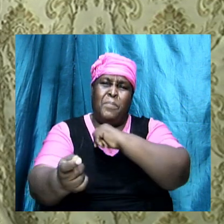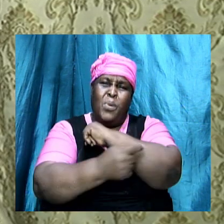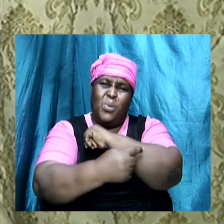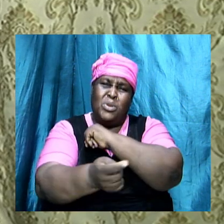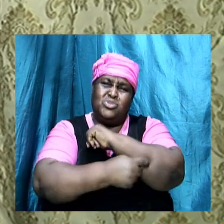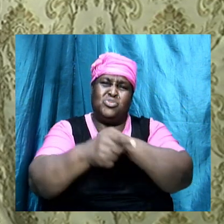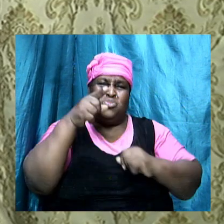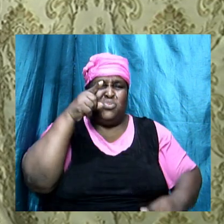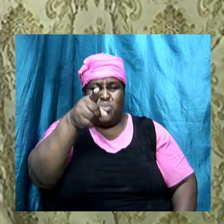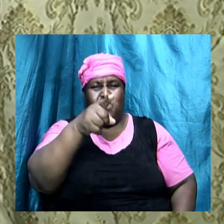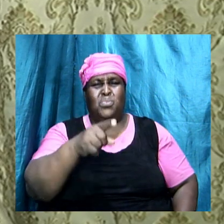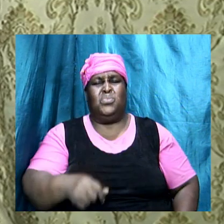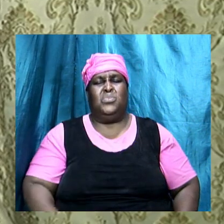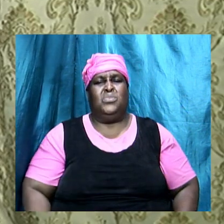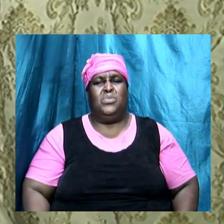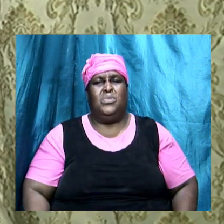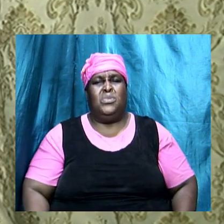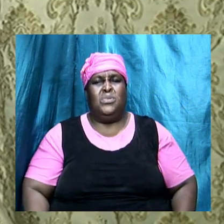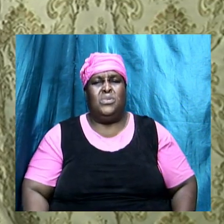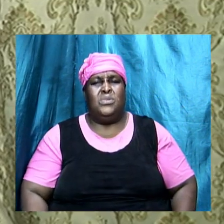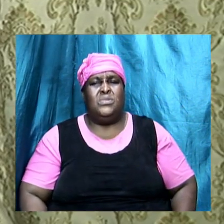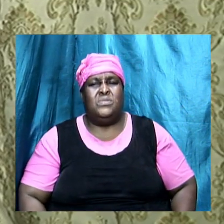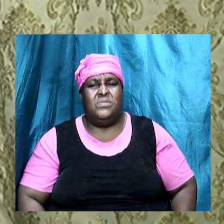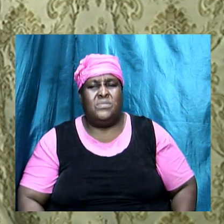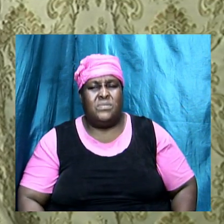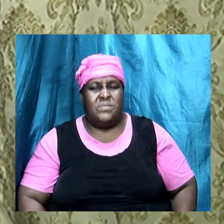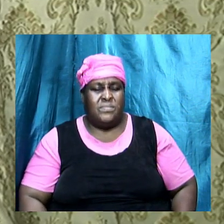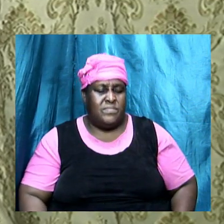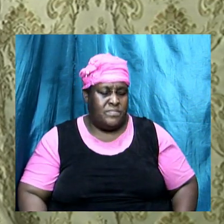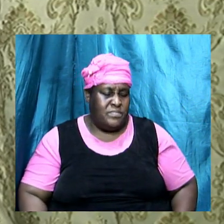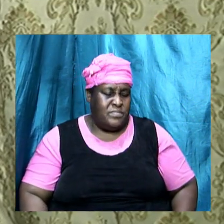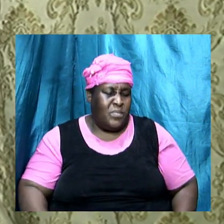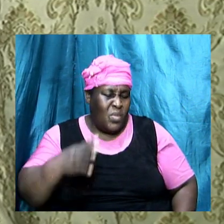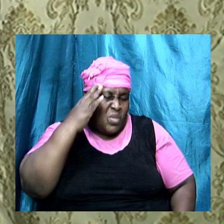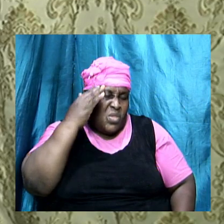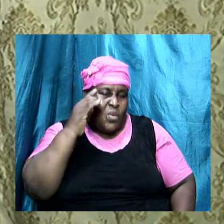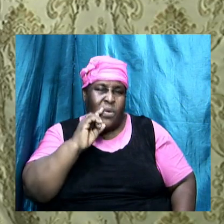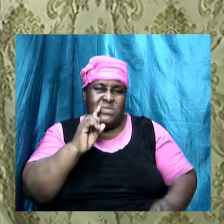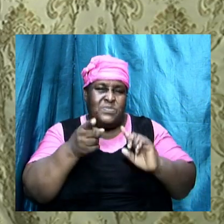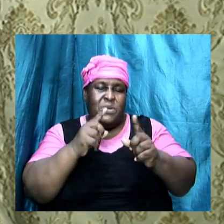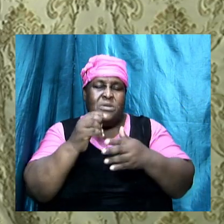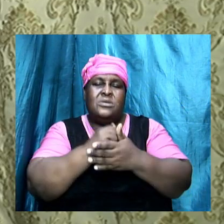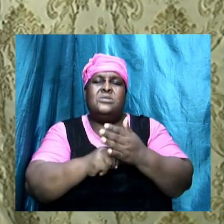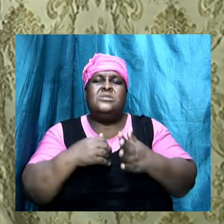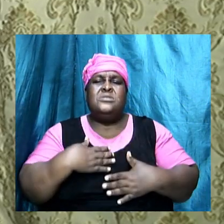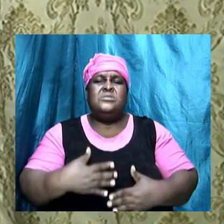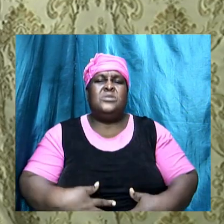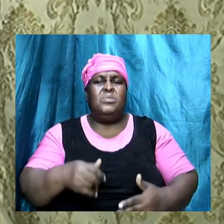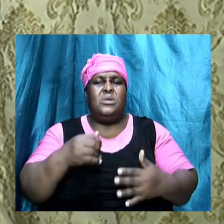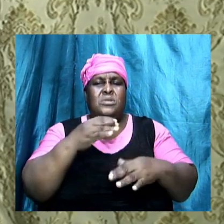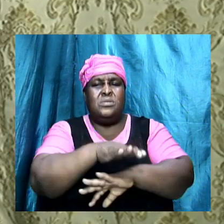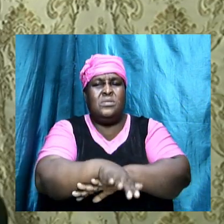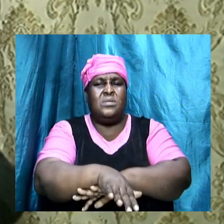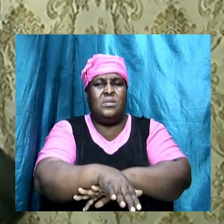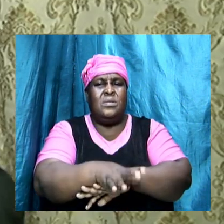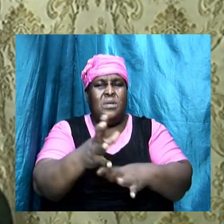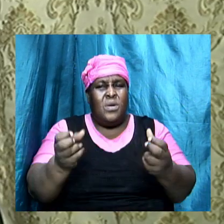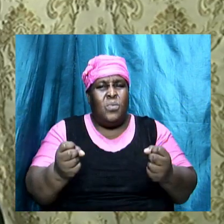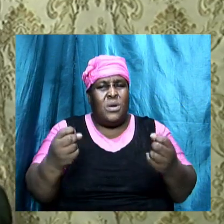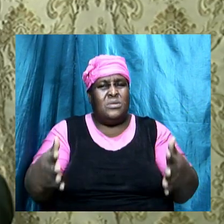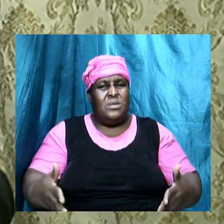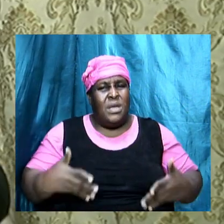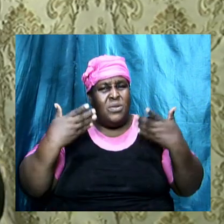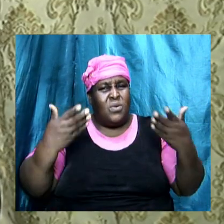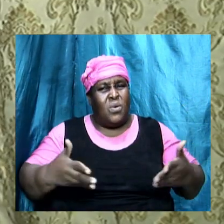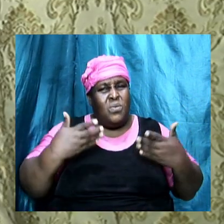hallelujah hallelujah no I'm talking to somebody tonight amen and I want to encourage the church of God we can't